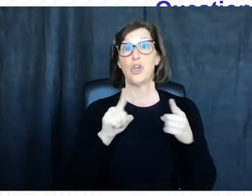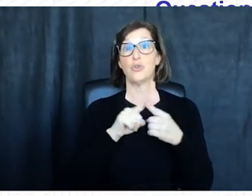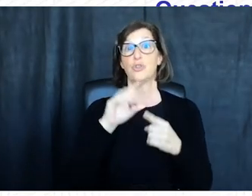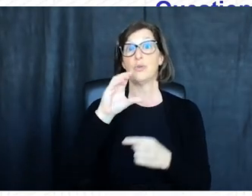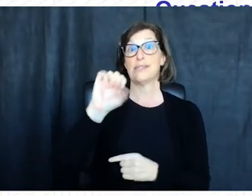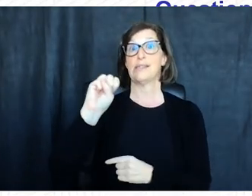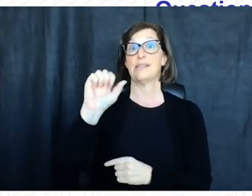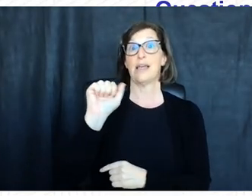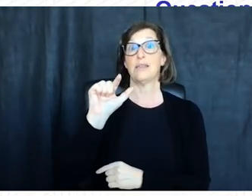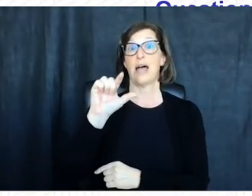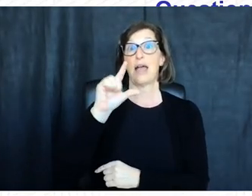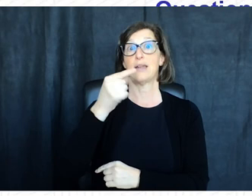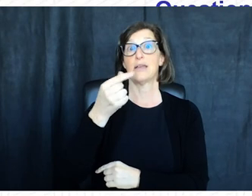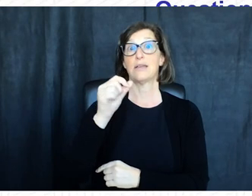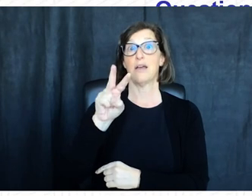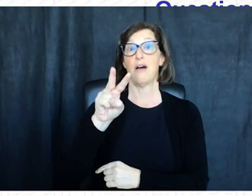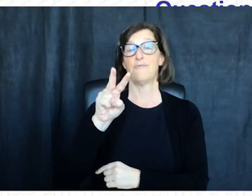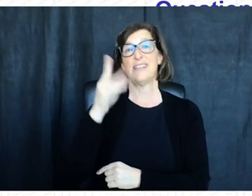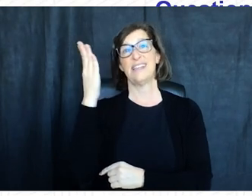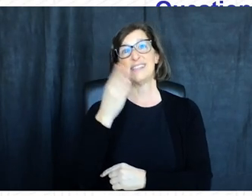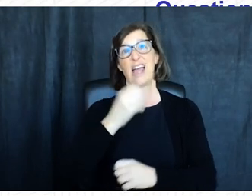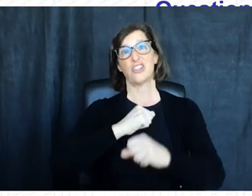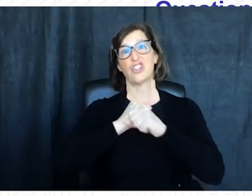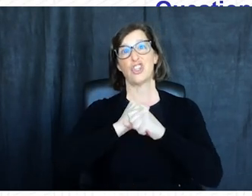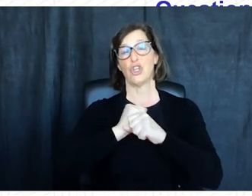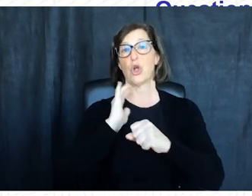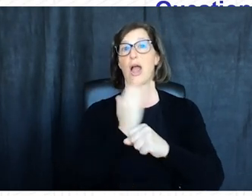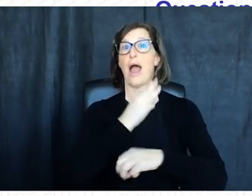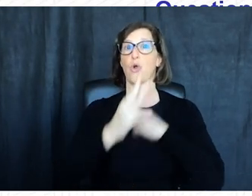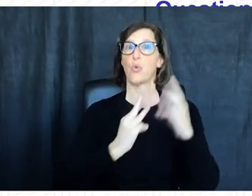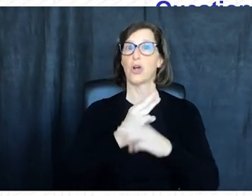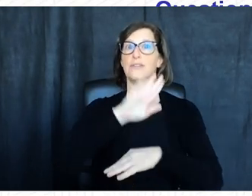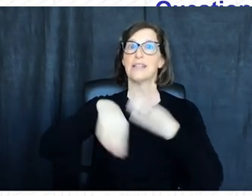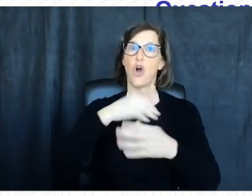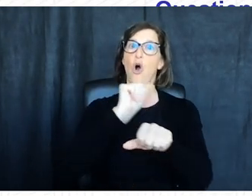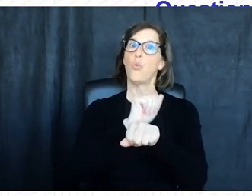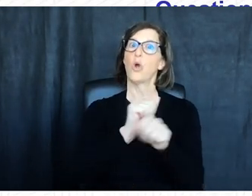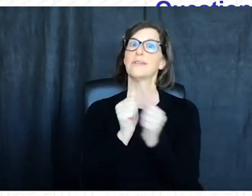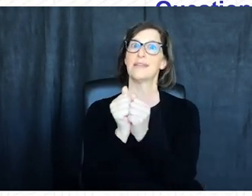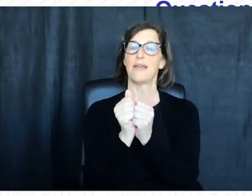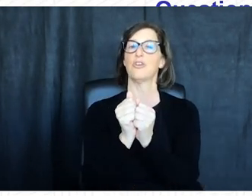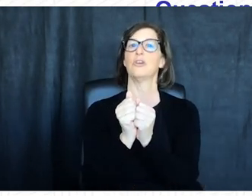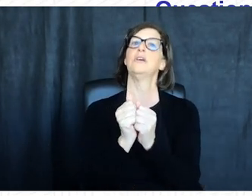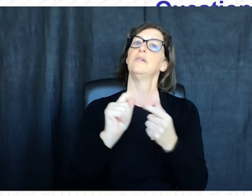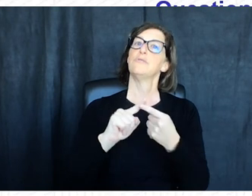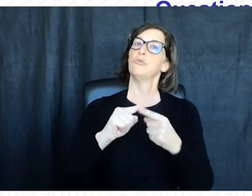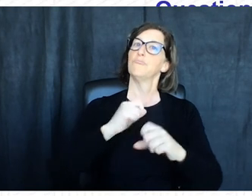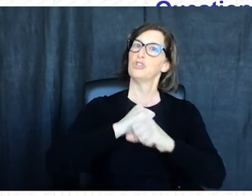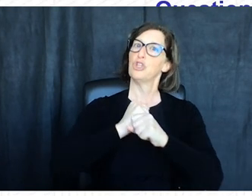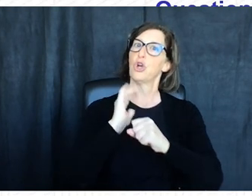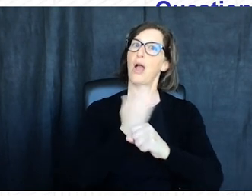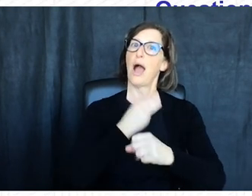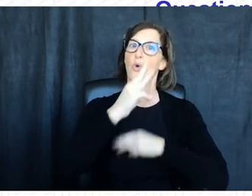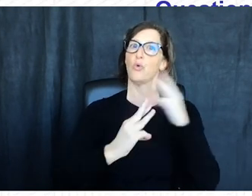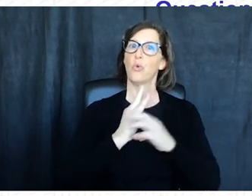visit scissa.gov forward slash secure our world and let's all work together to secure our world thank